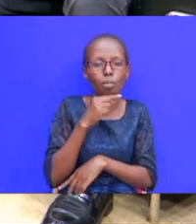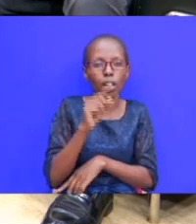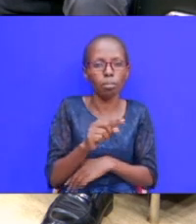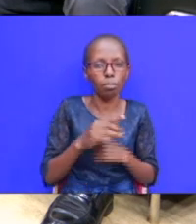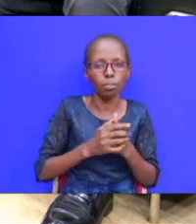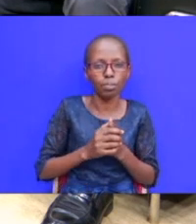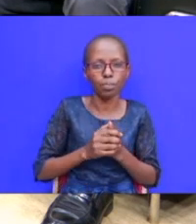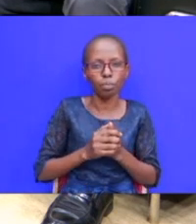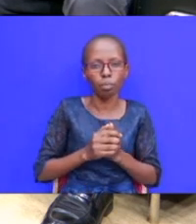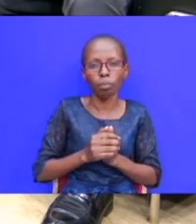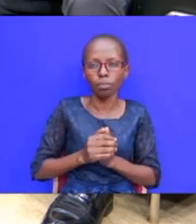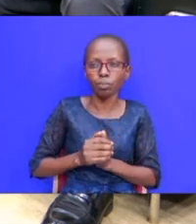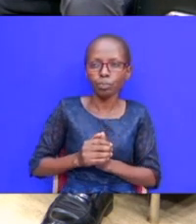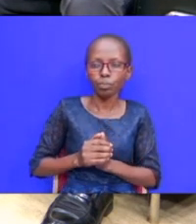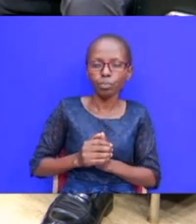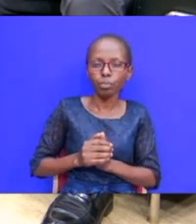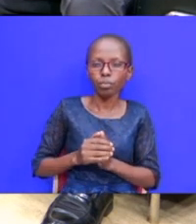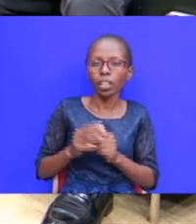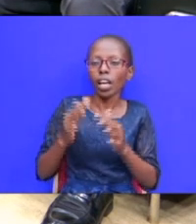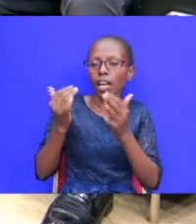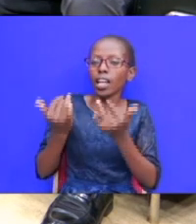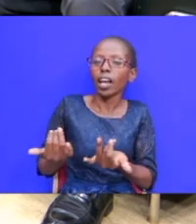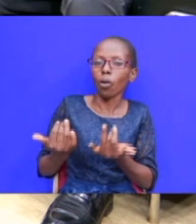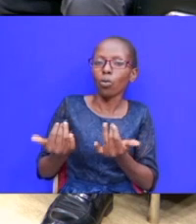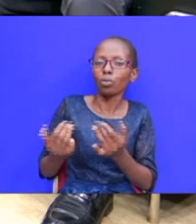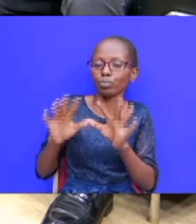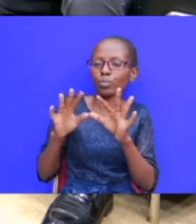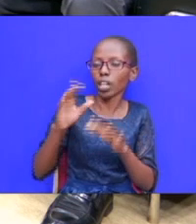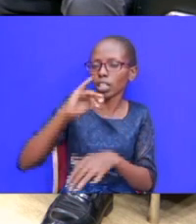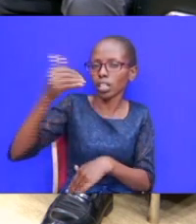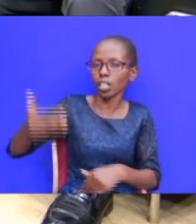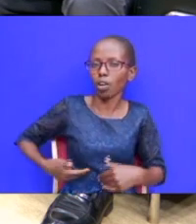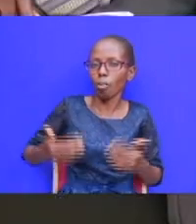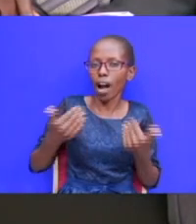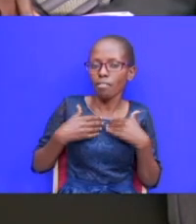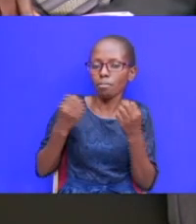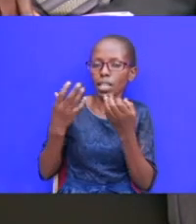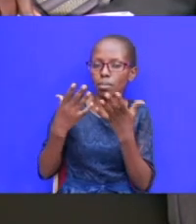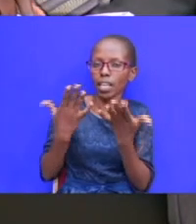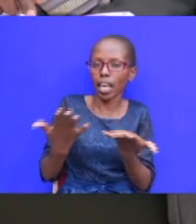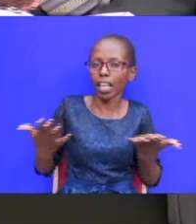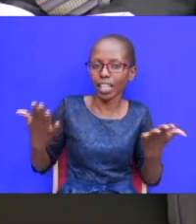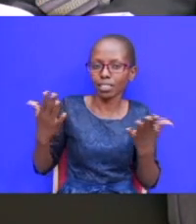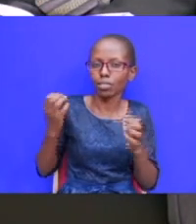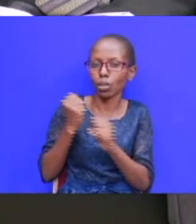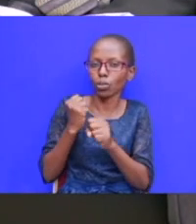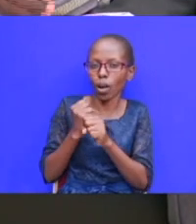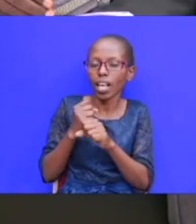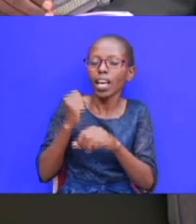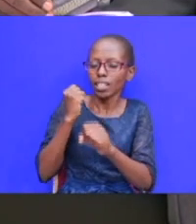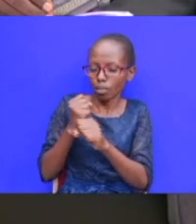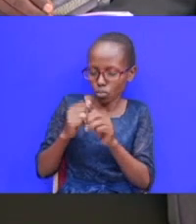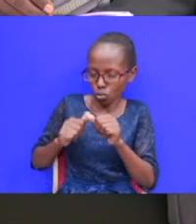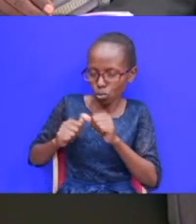yeah what i want to see here is that now jacob has a lot of things to deal with and as he continues dealing